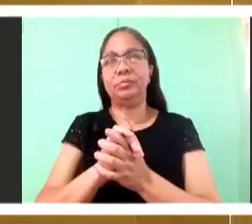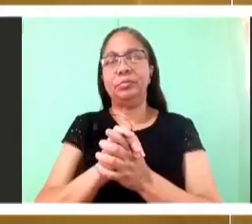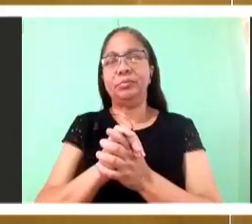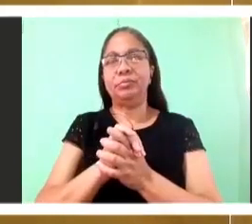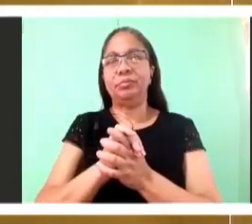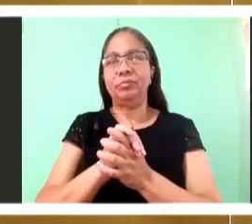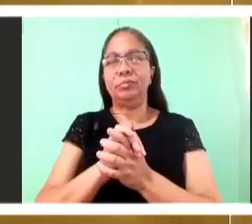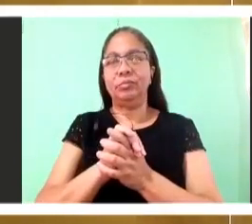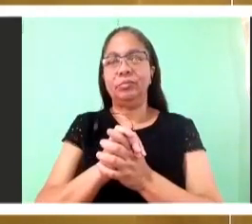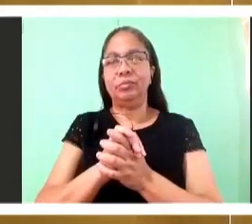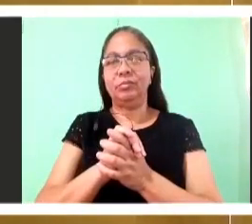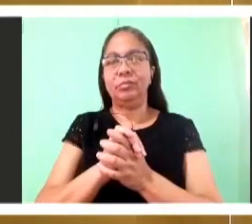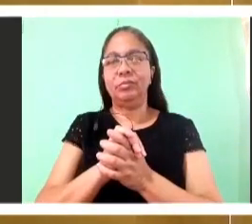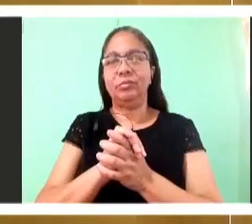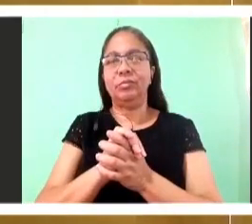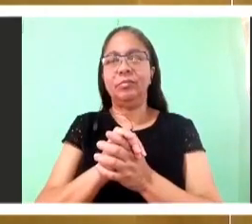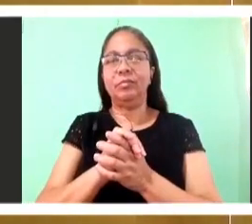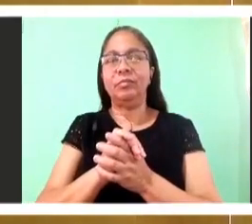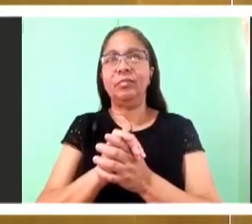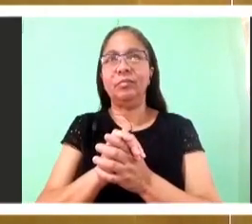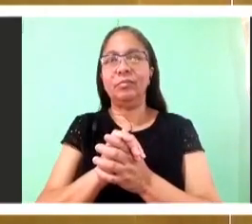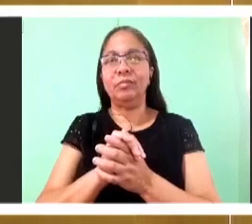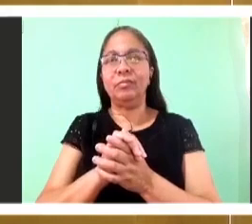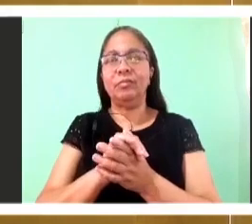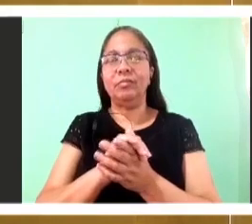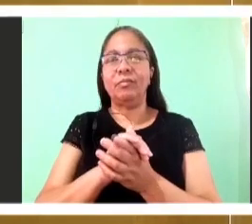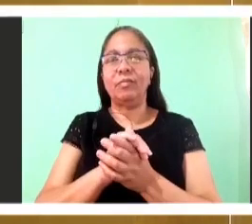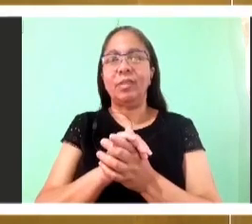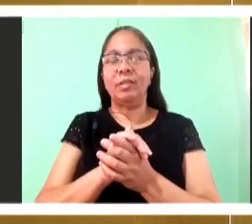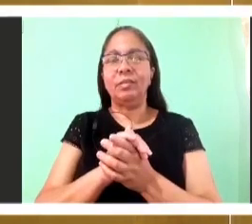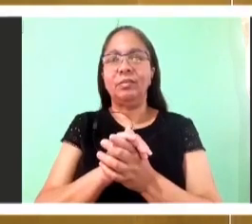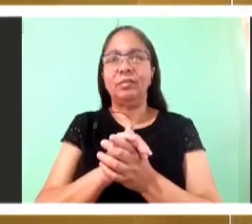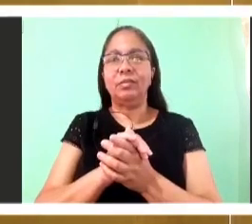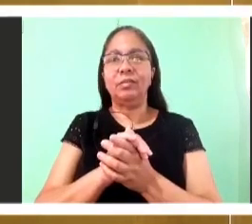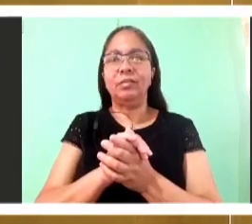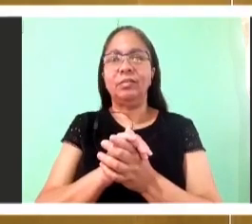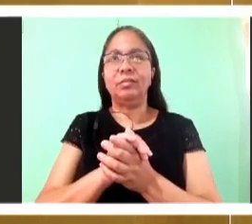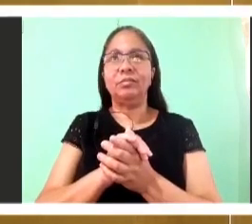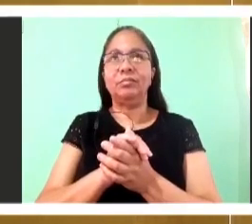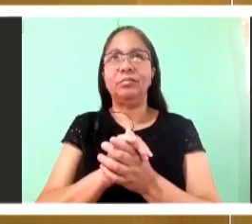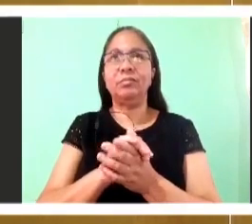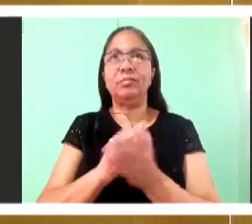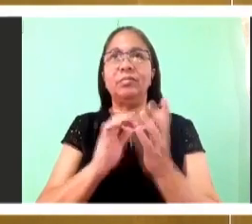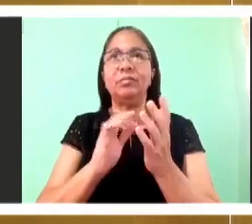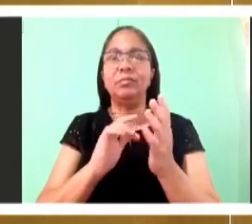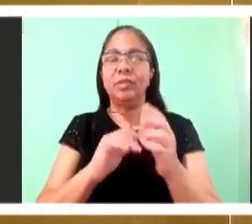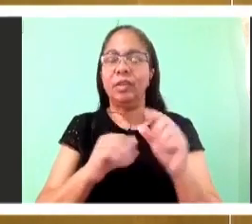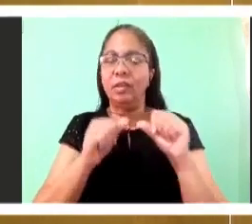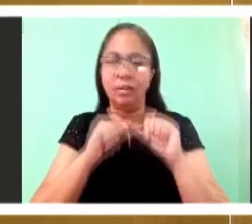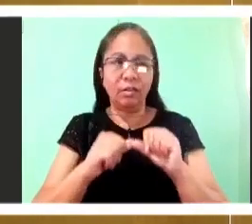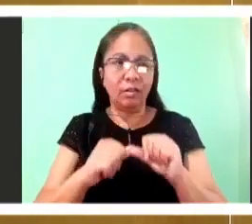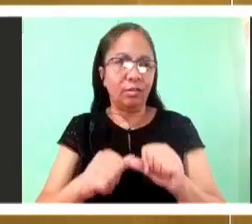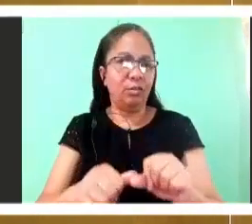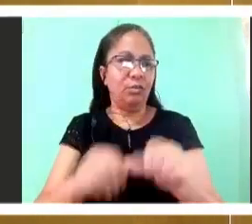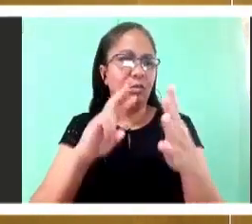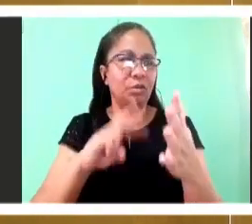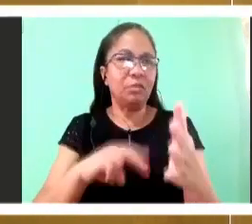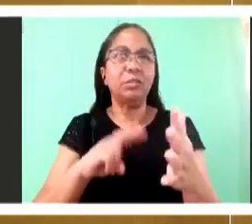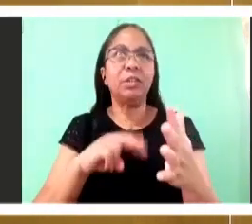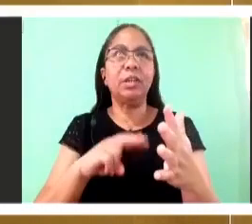discourse. So he says that he was, Jesus was aware that they were complaining about him.